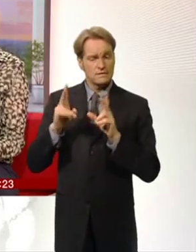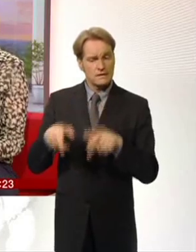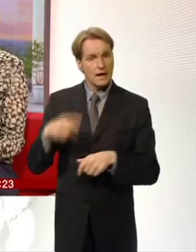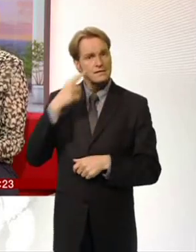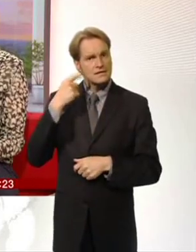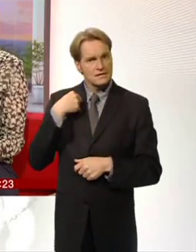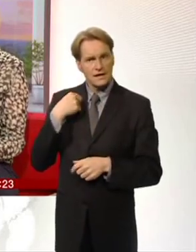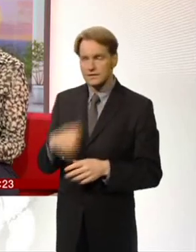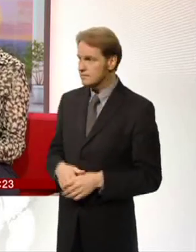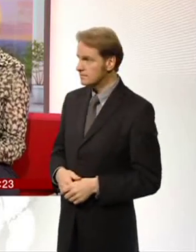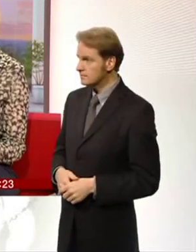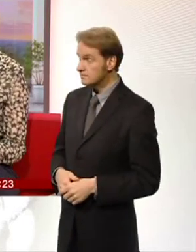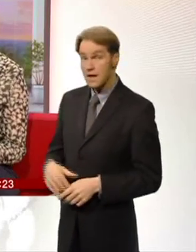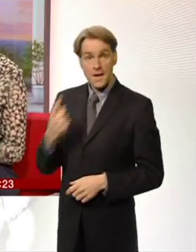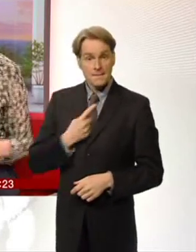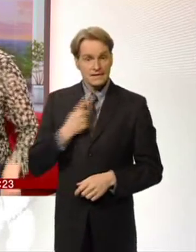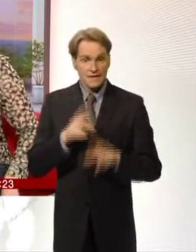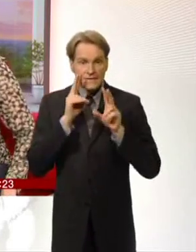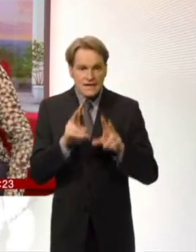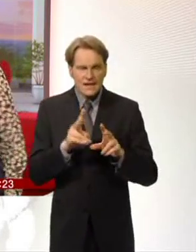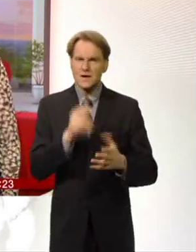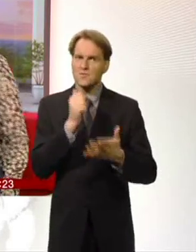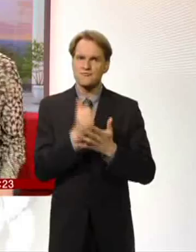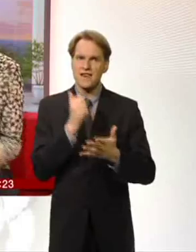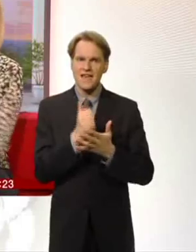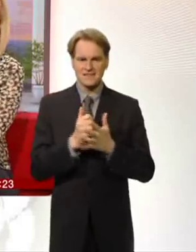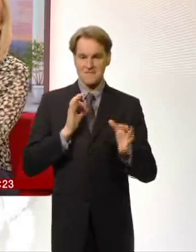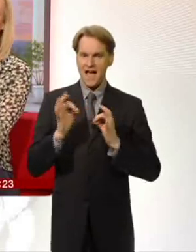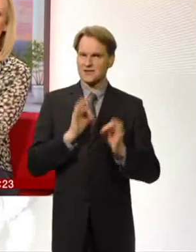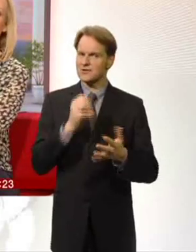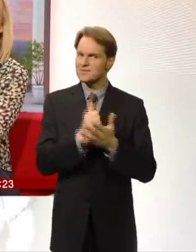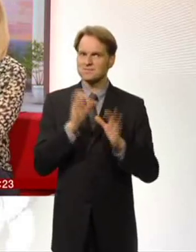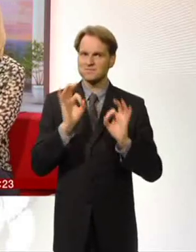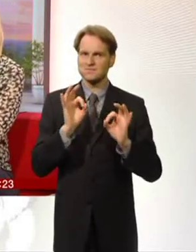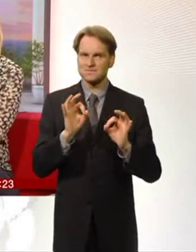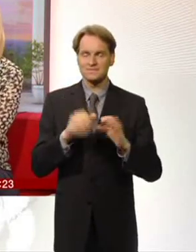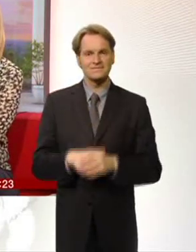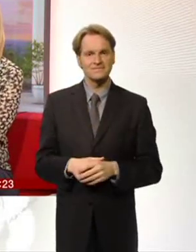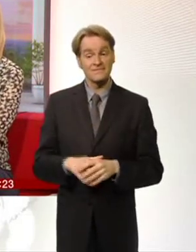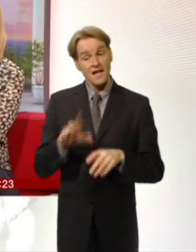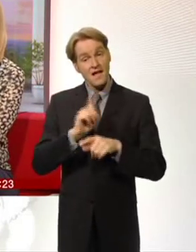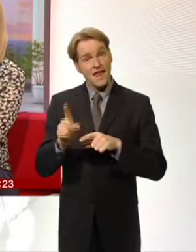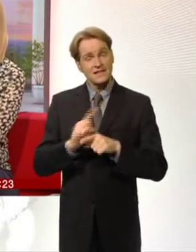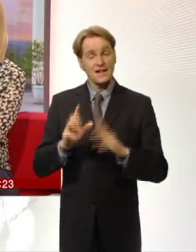absolutely brilliant in it, I have to say. You did a cracking job. Right, the Andrew Marr Show is here on BBC One at 9 o'clock this morning. He joined...